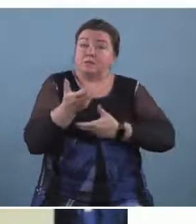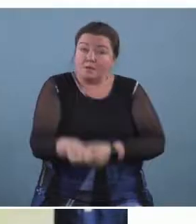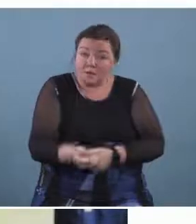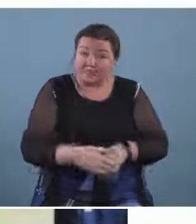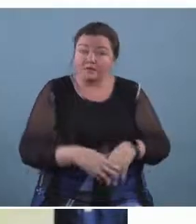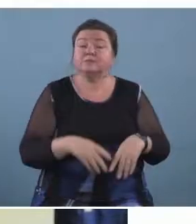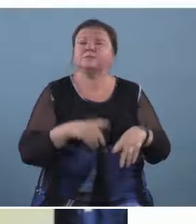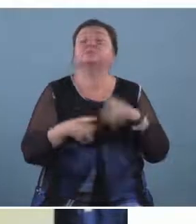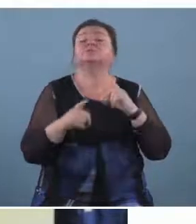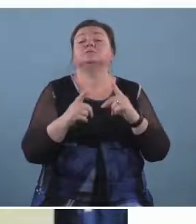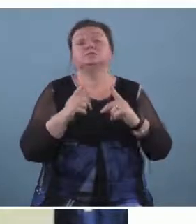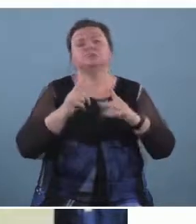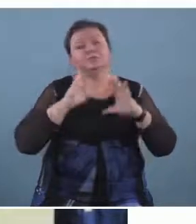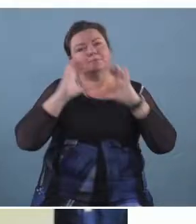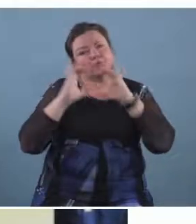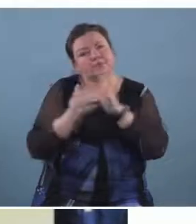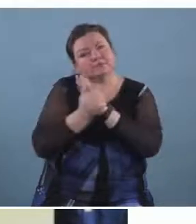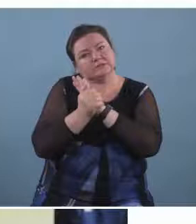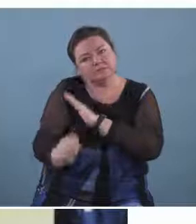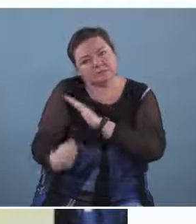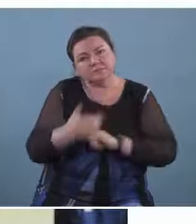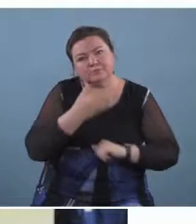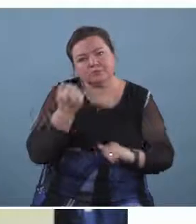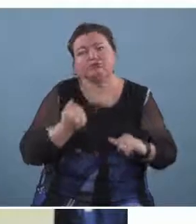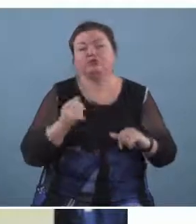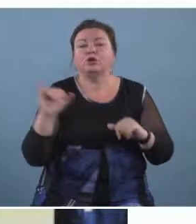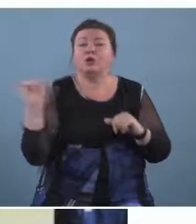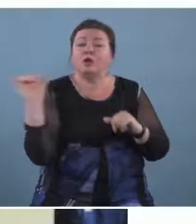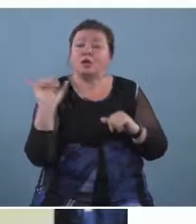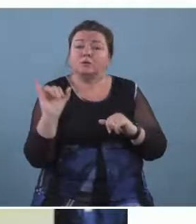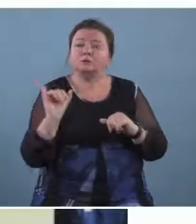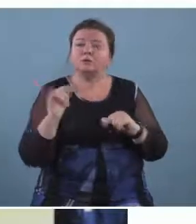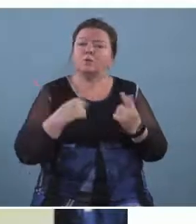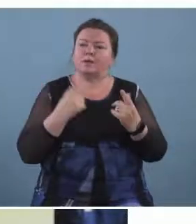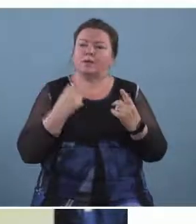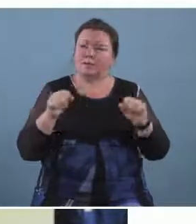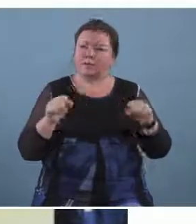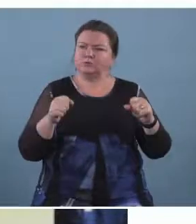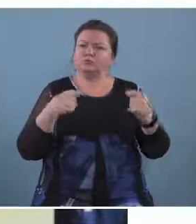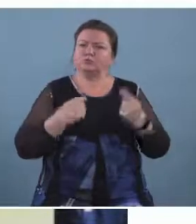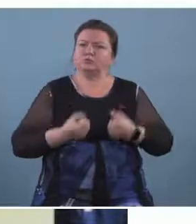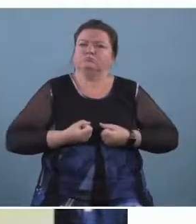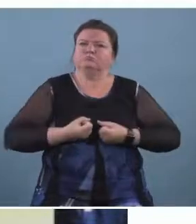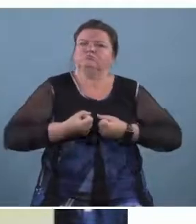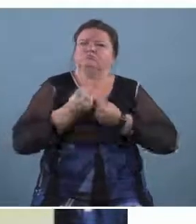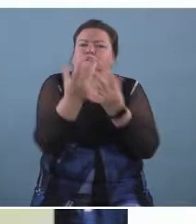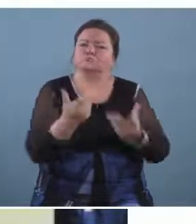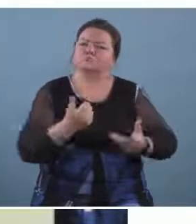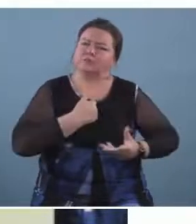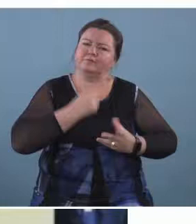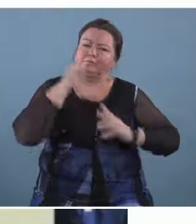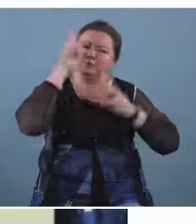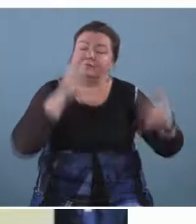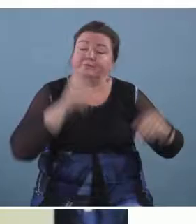communication skills and provides a vital outlet for self-expression we